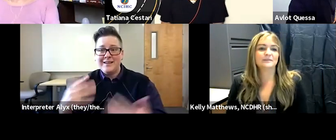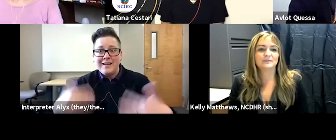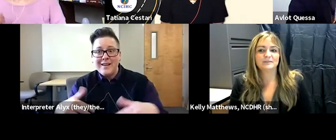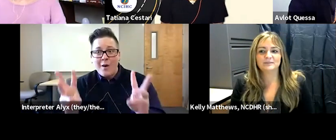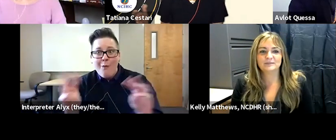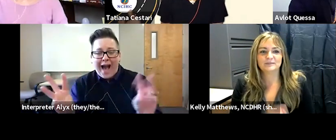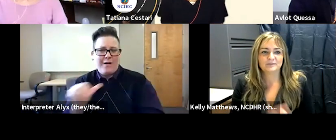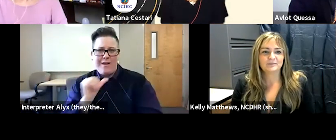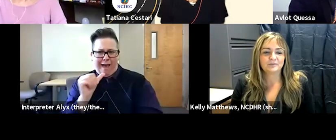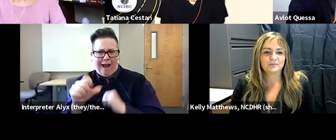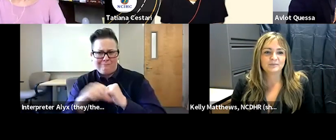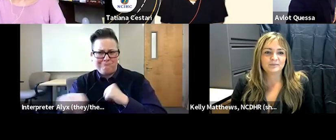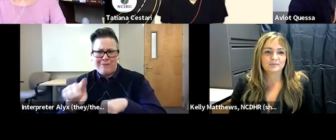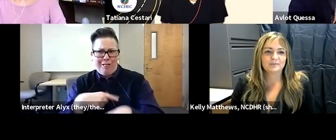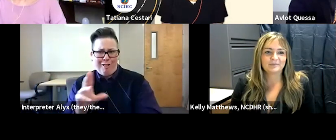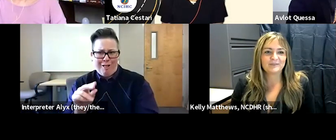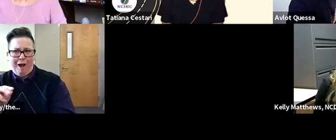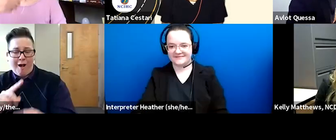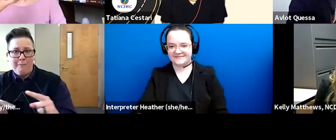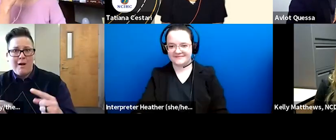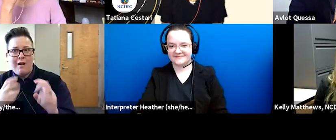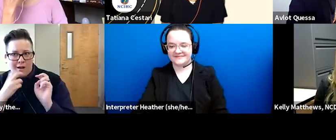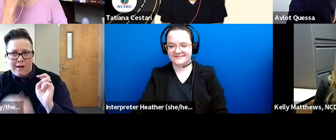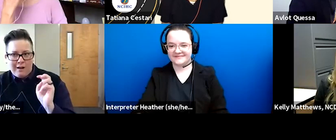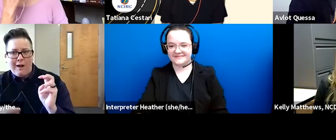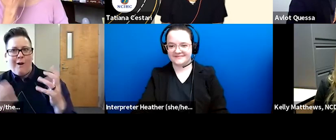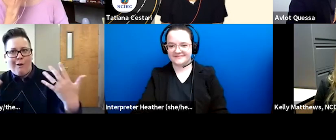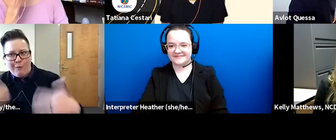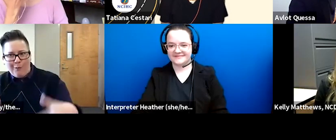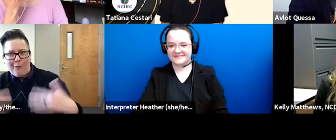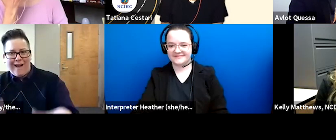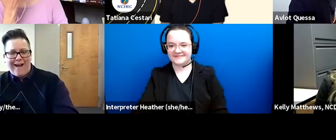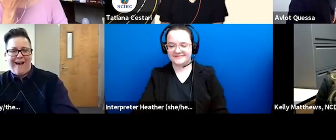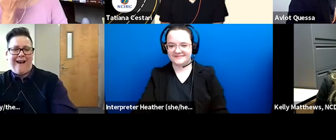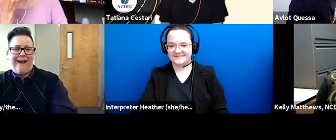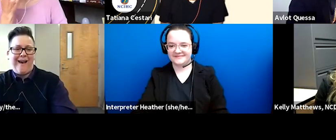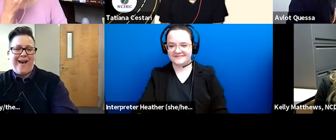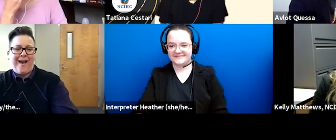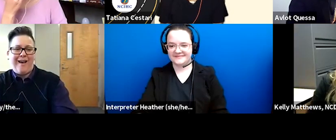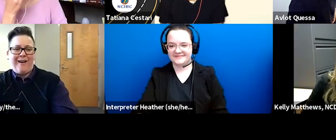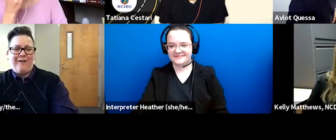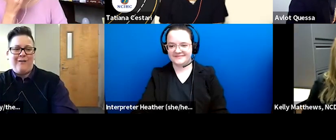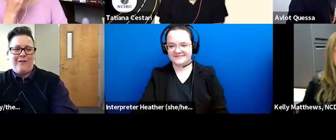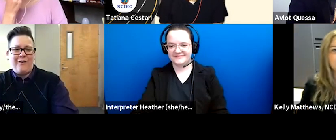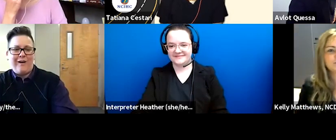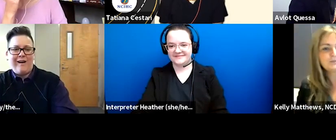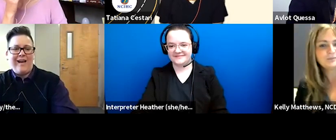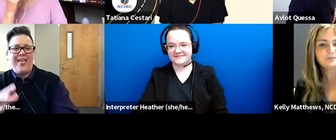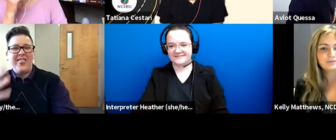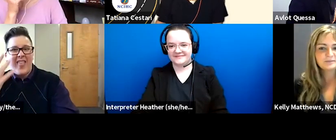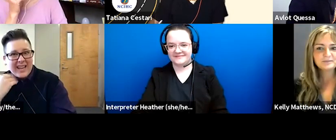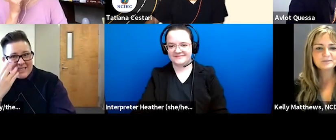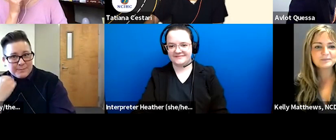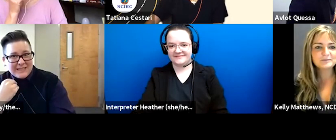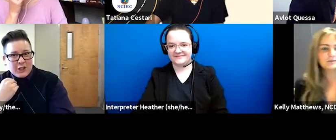of how long it took to explain it just while based on the experience that uh